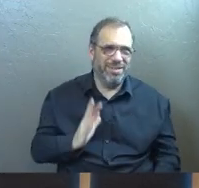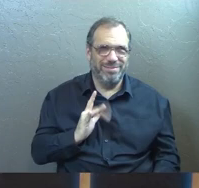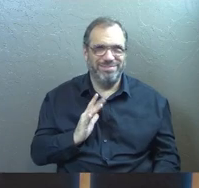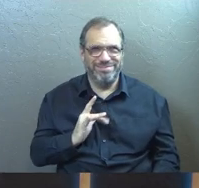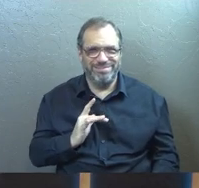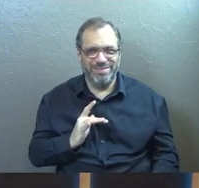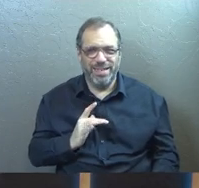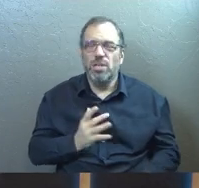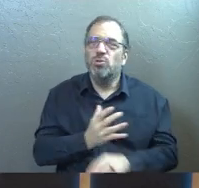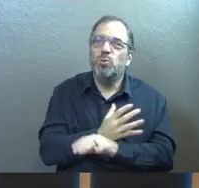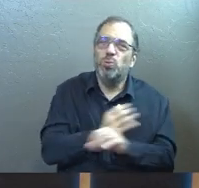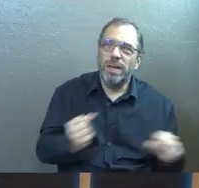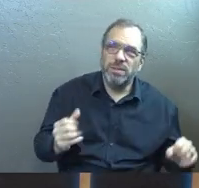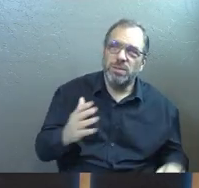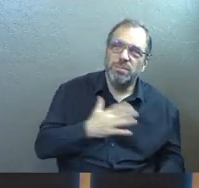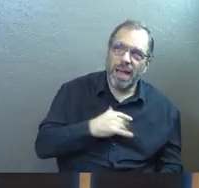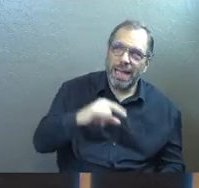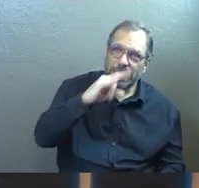to rescue them.